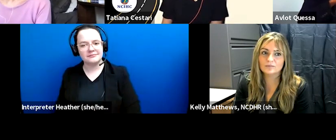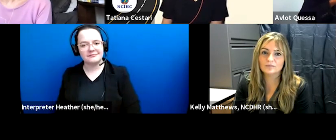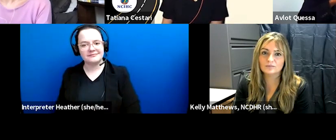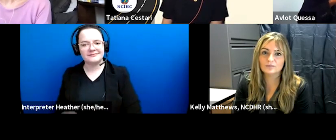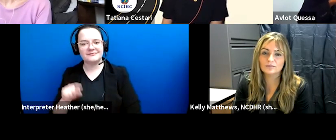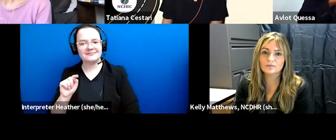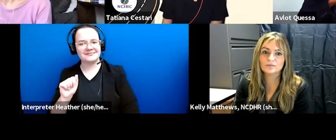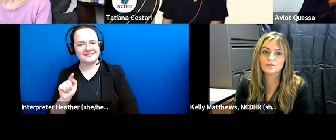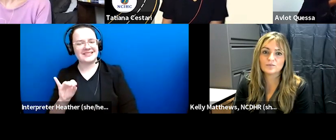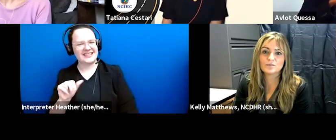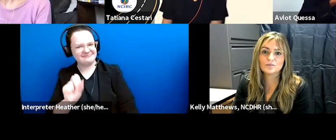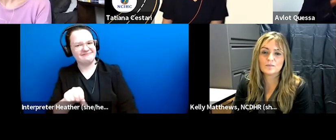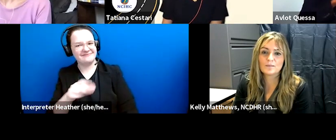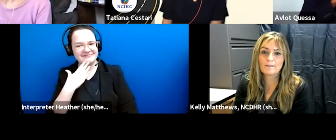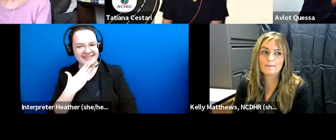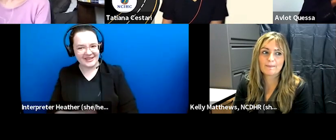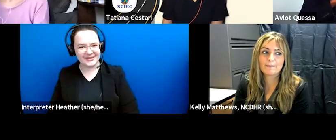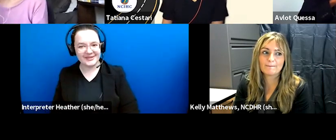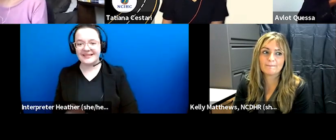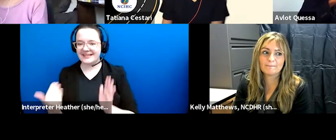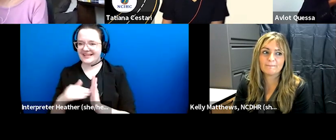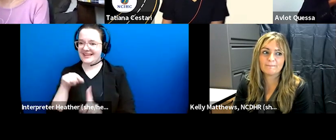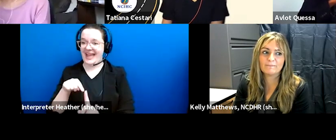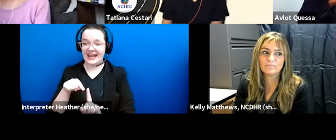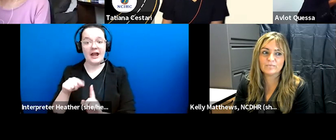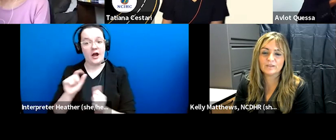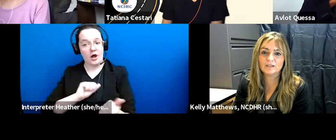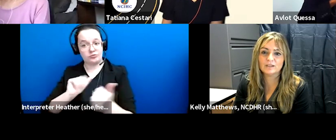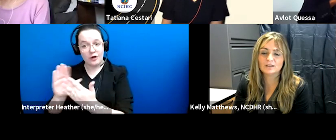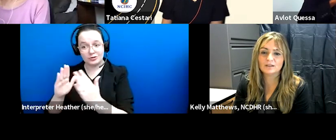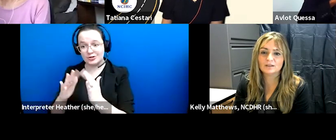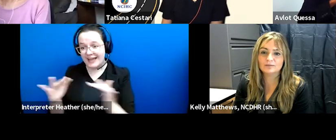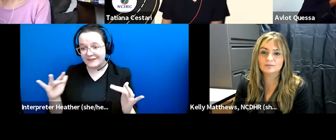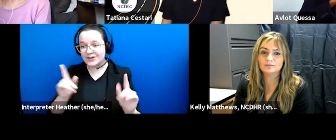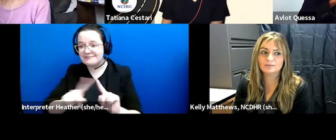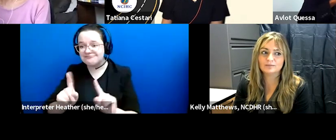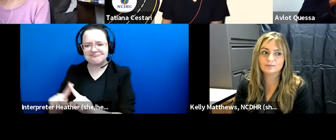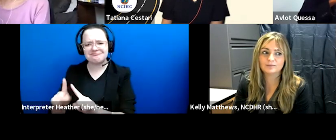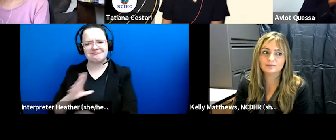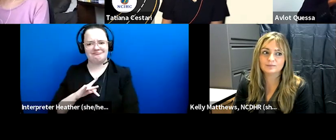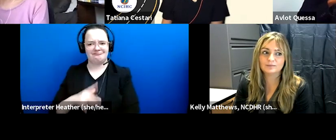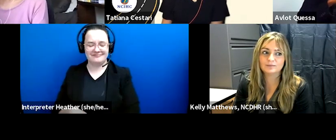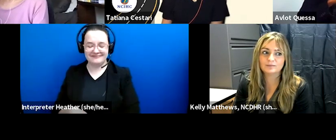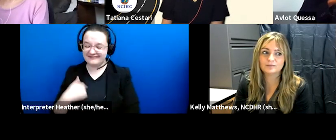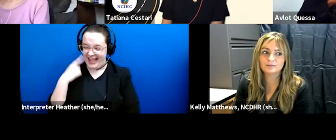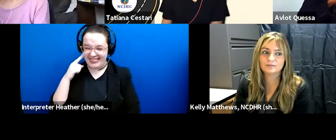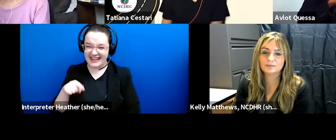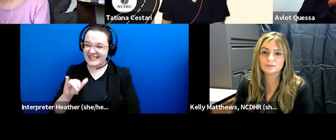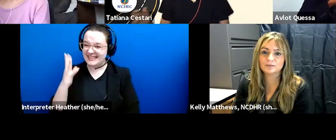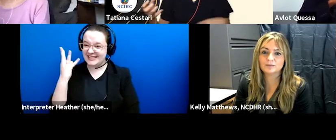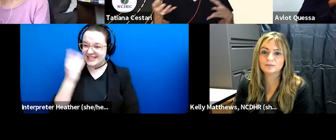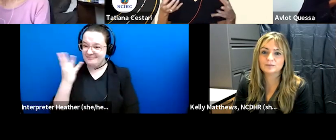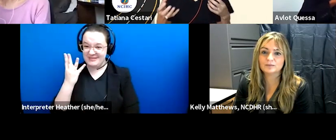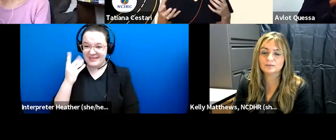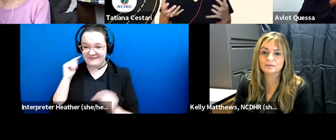absolutely thank you and and again diversity and approaches and i think that's that's uh the beauty of this panel that